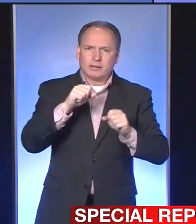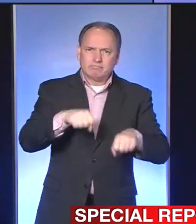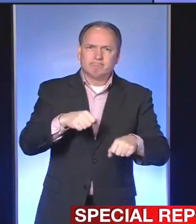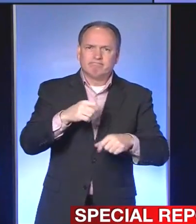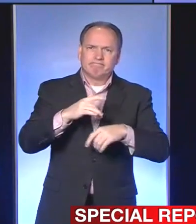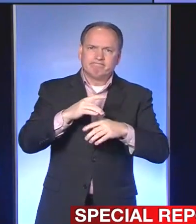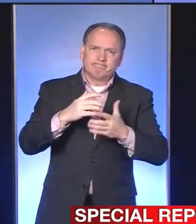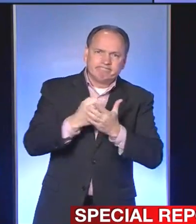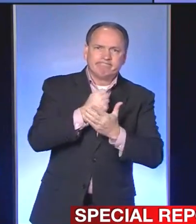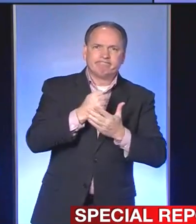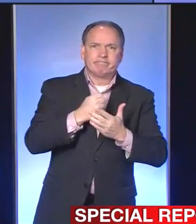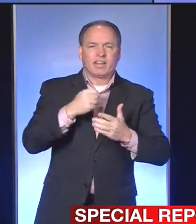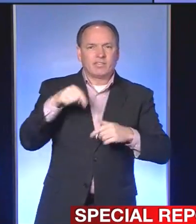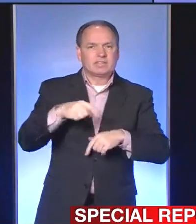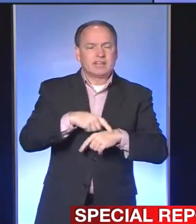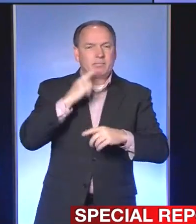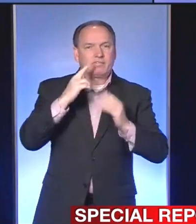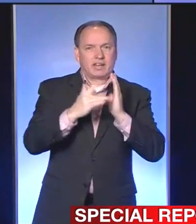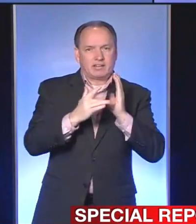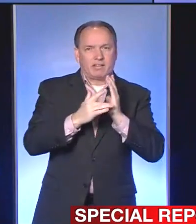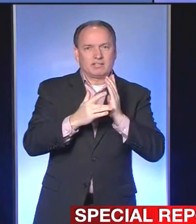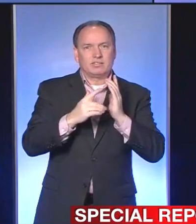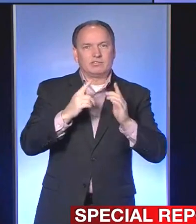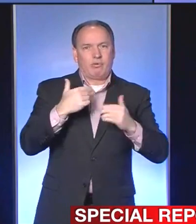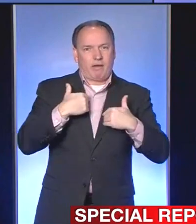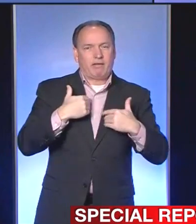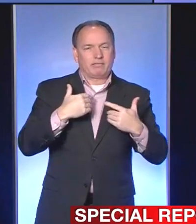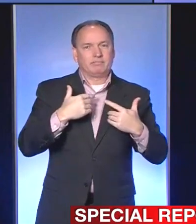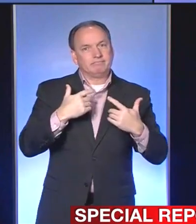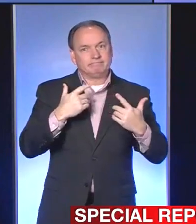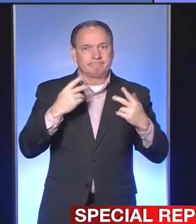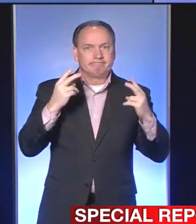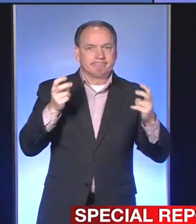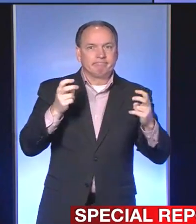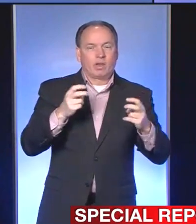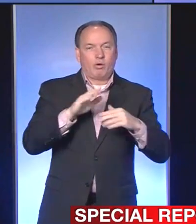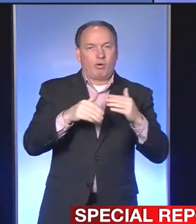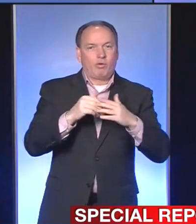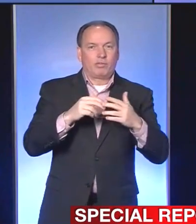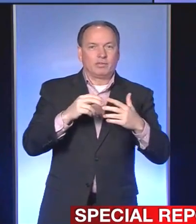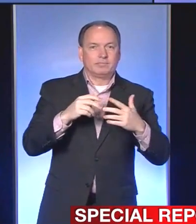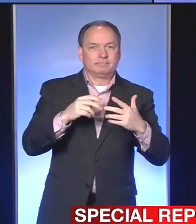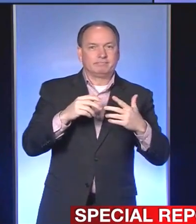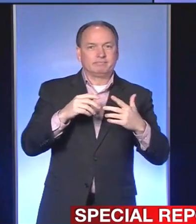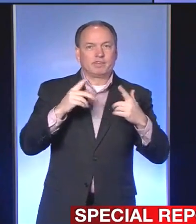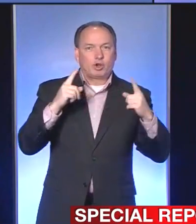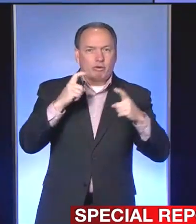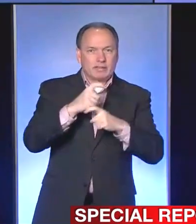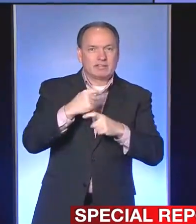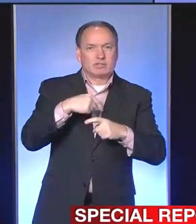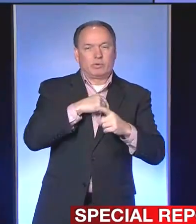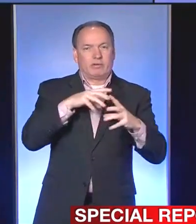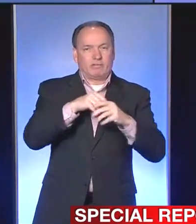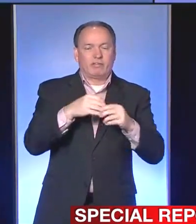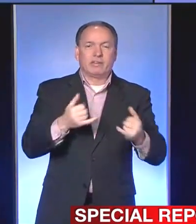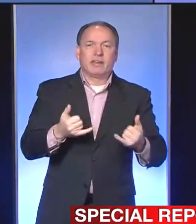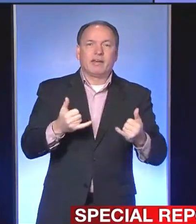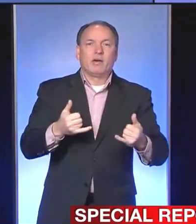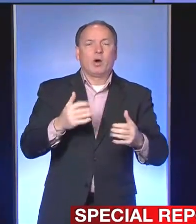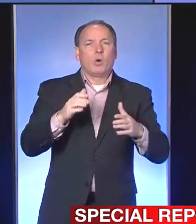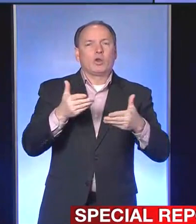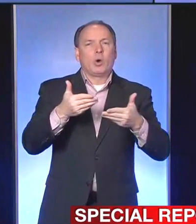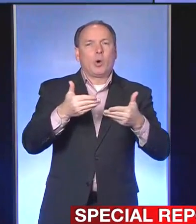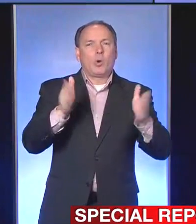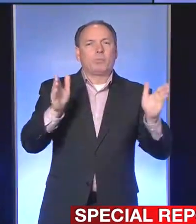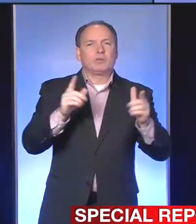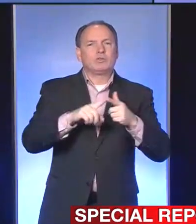in this time of technology to have, considering all the crisis that we're in. And now I want to open it